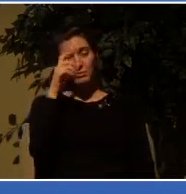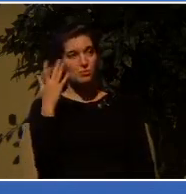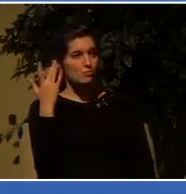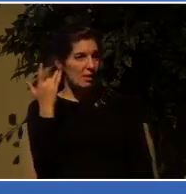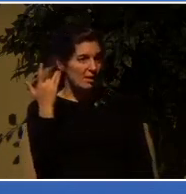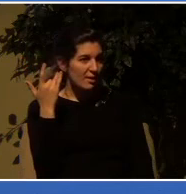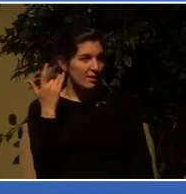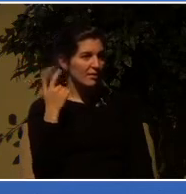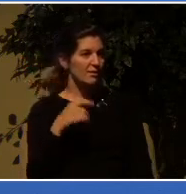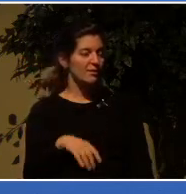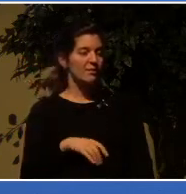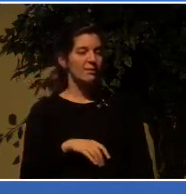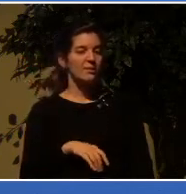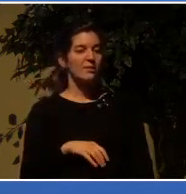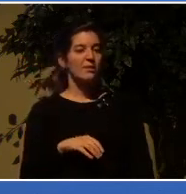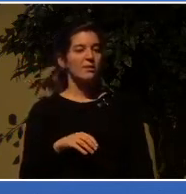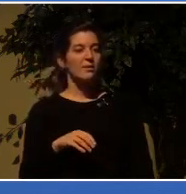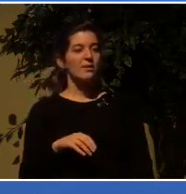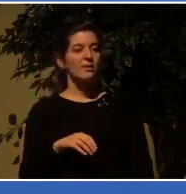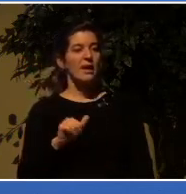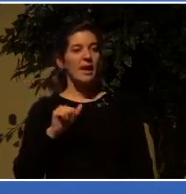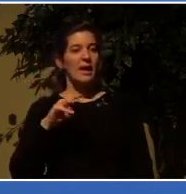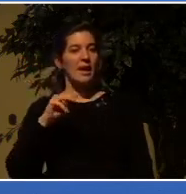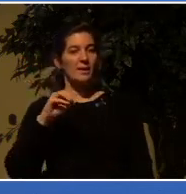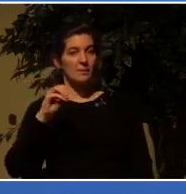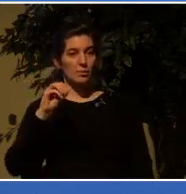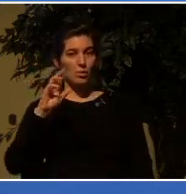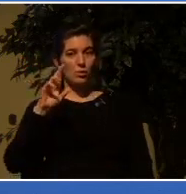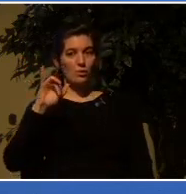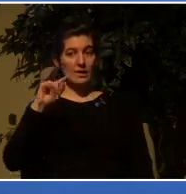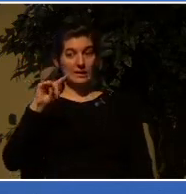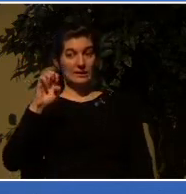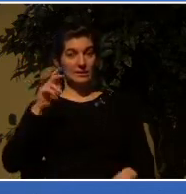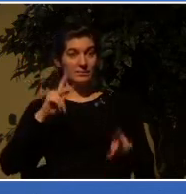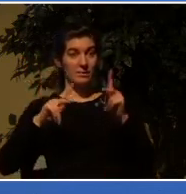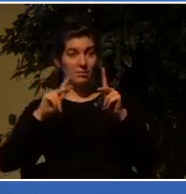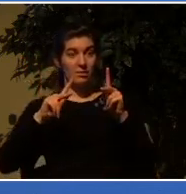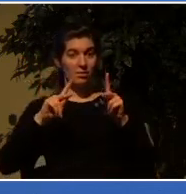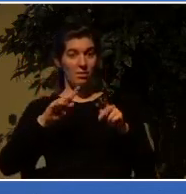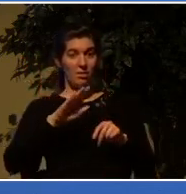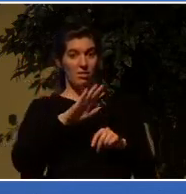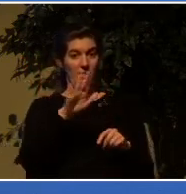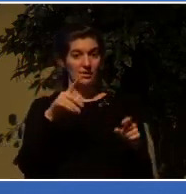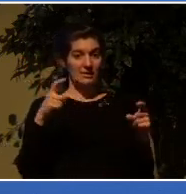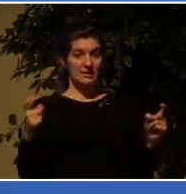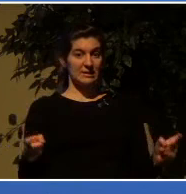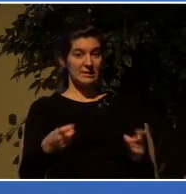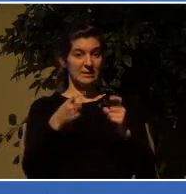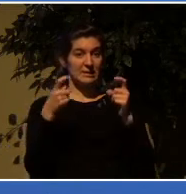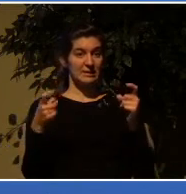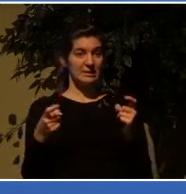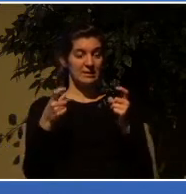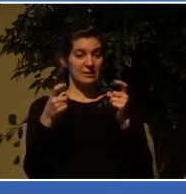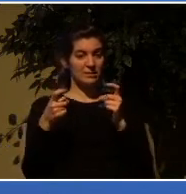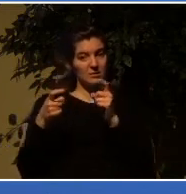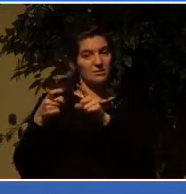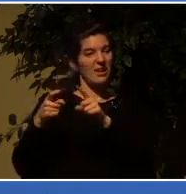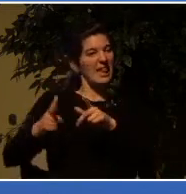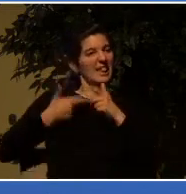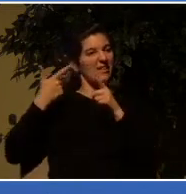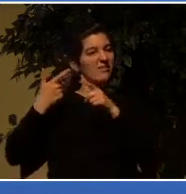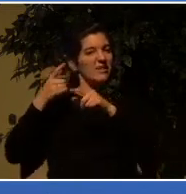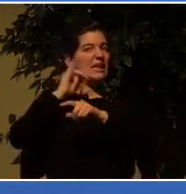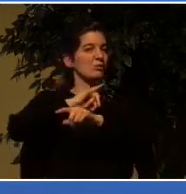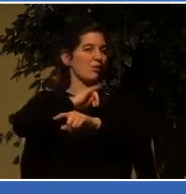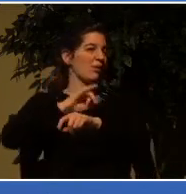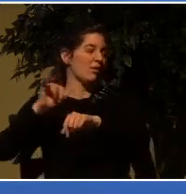Amorites the people who lived in the land of Canaan was not yet full so God allowed